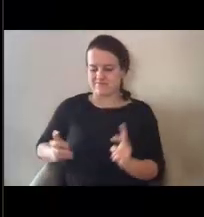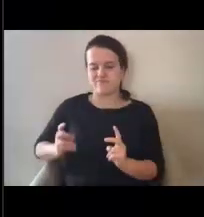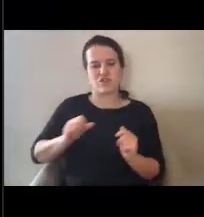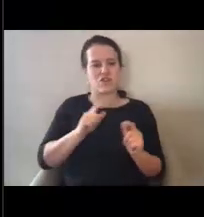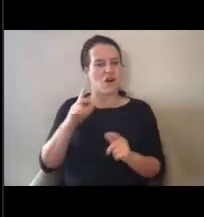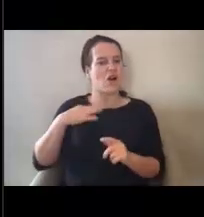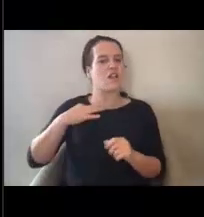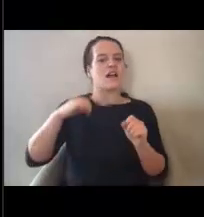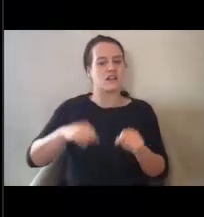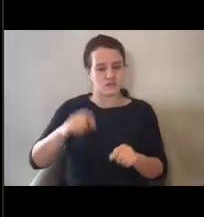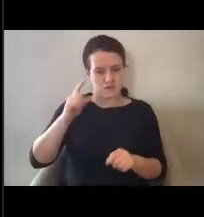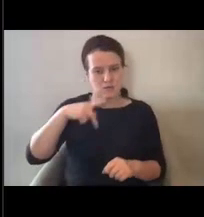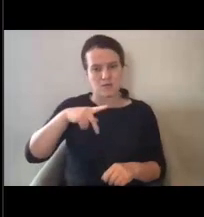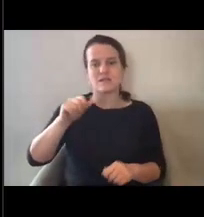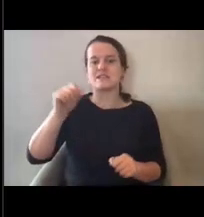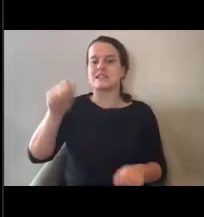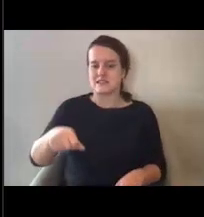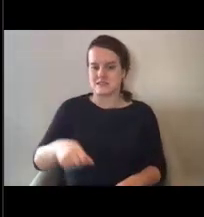and next slide.